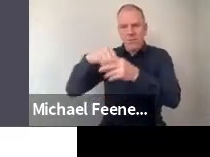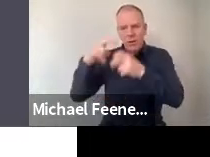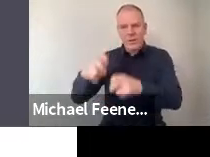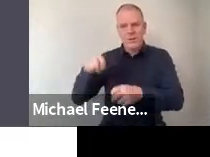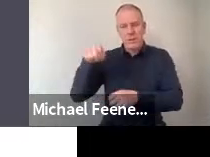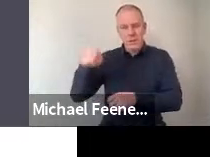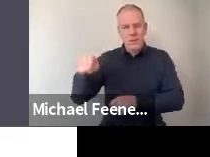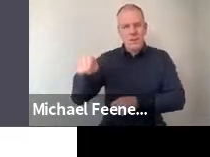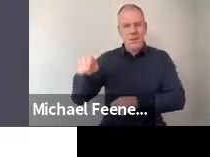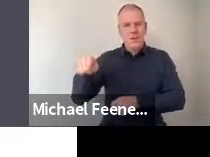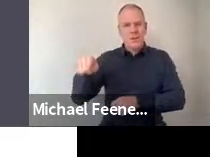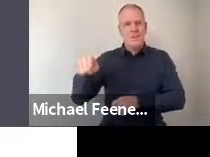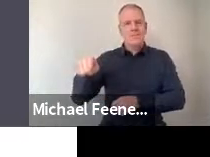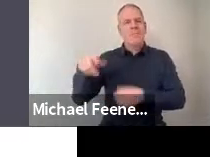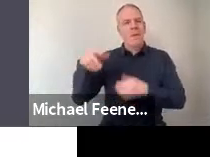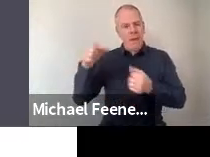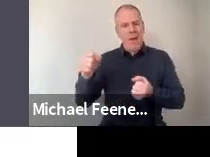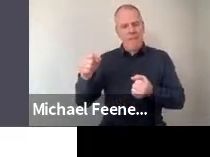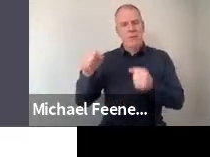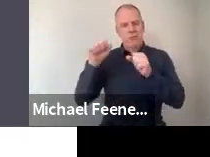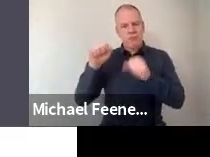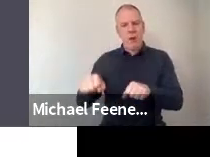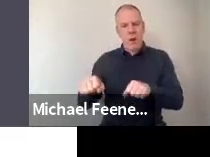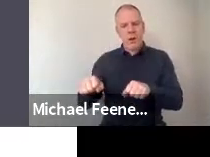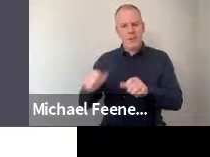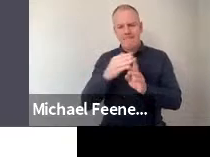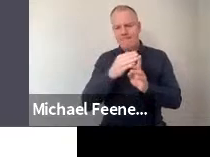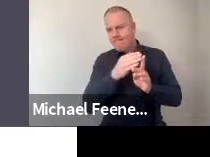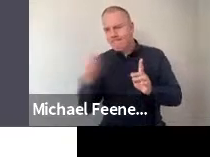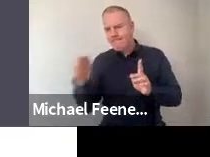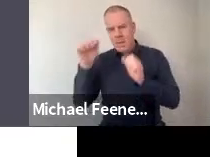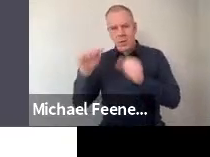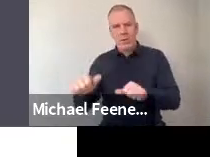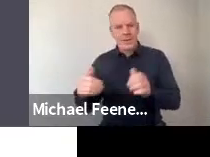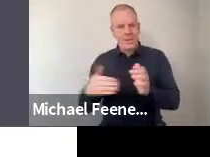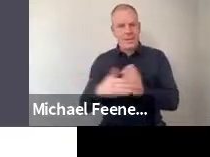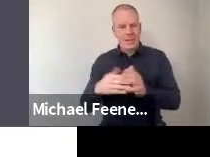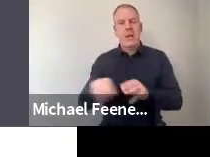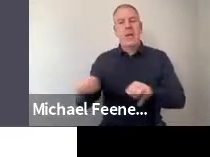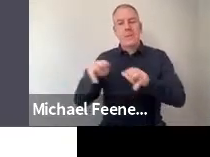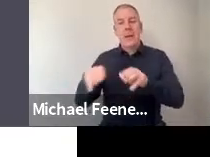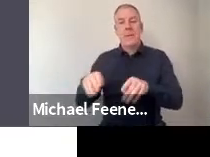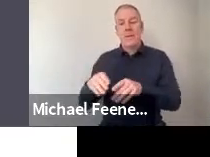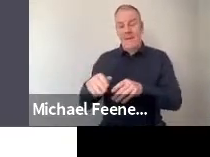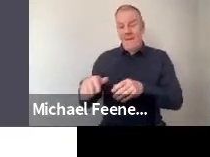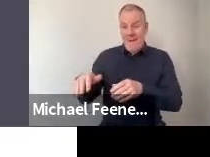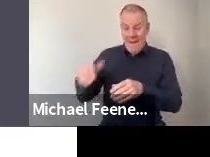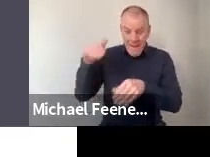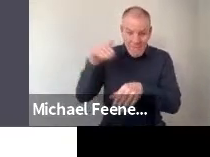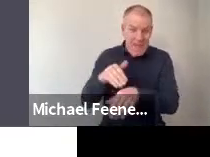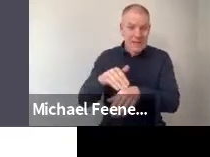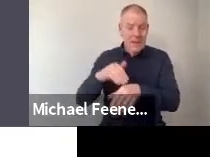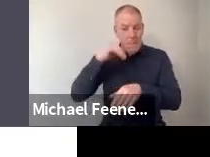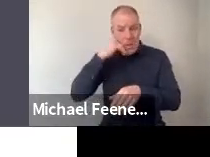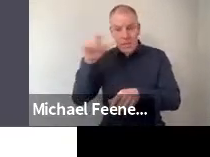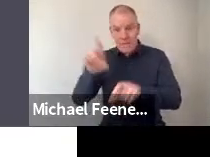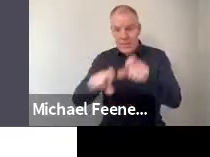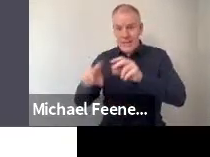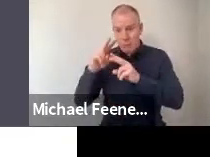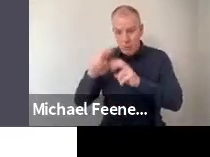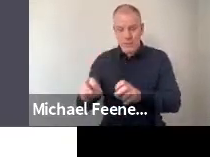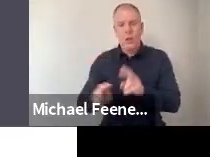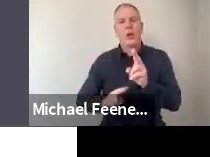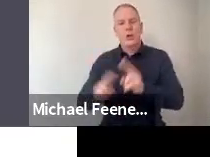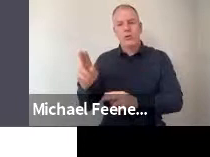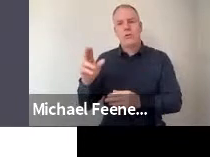And here there, there was strong across the board agreement that the people who are directly affected by scientific research